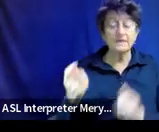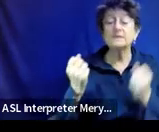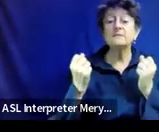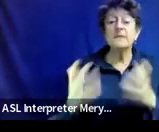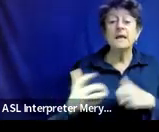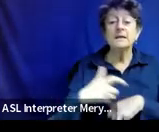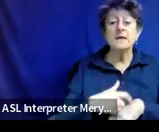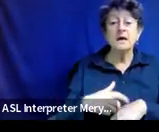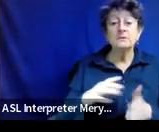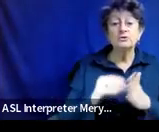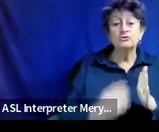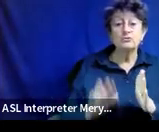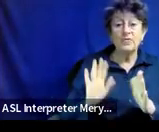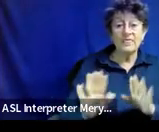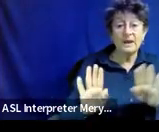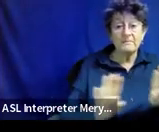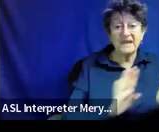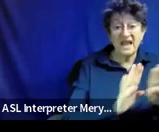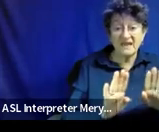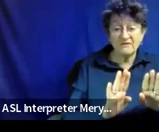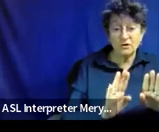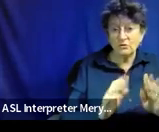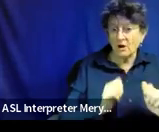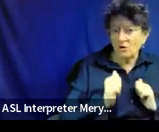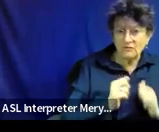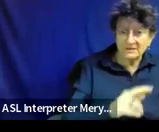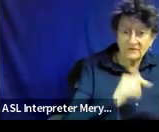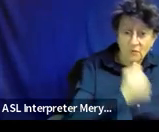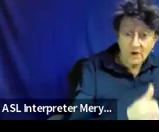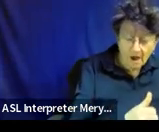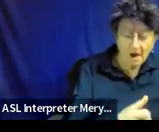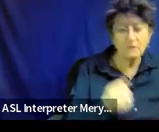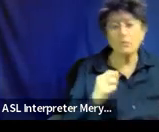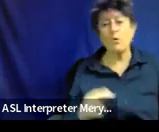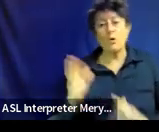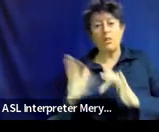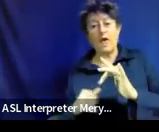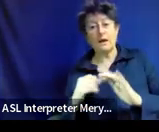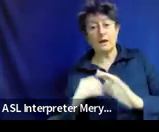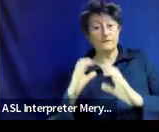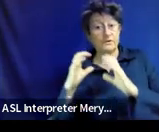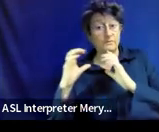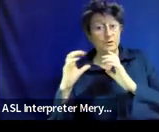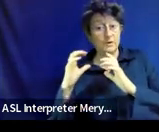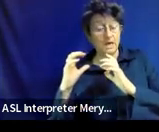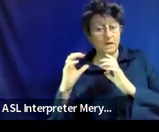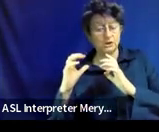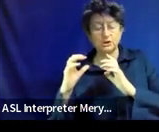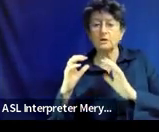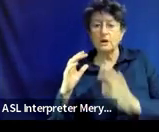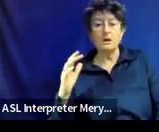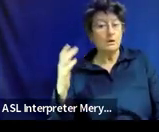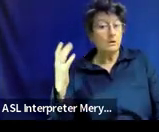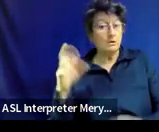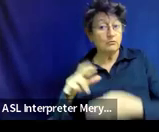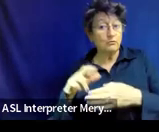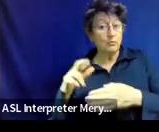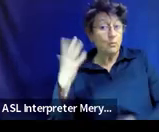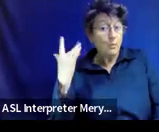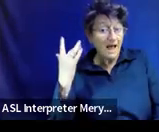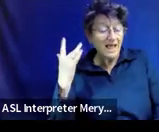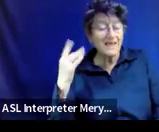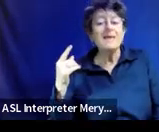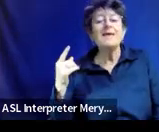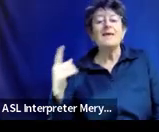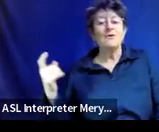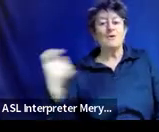whether it be aggressive or not, or a lack of communication is a result of them being given work that is too difficult for them, right? Yeah. So when